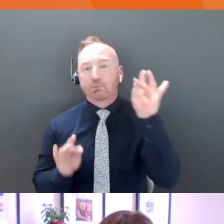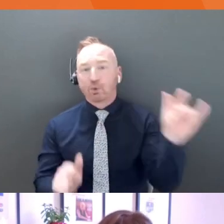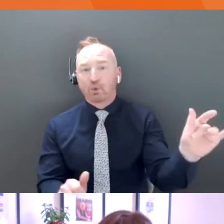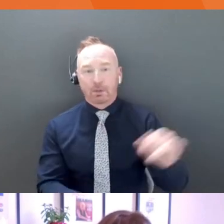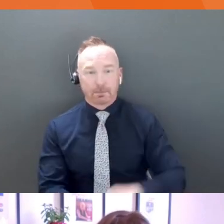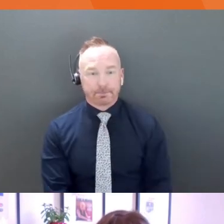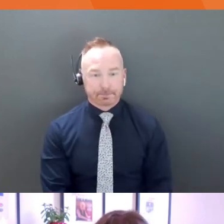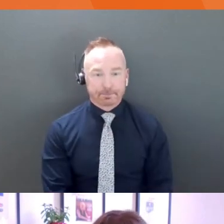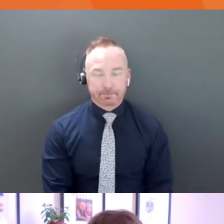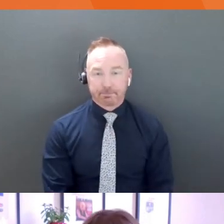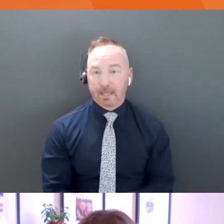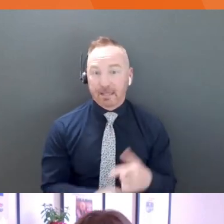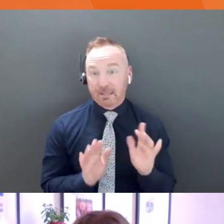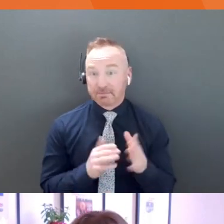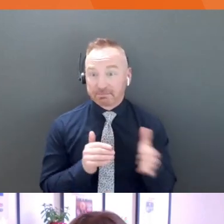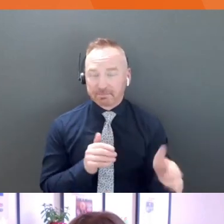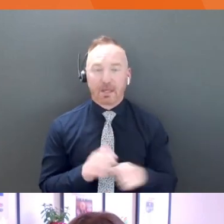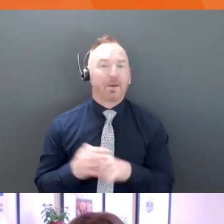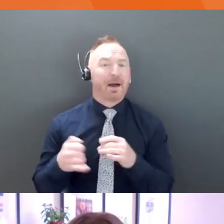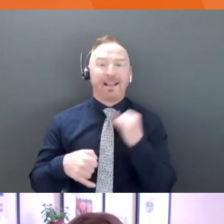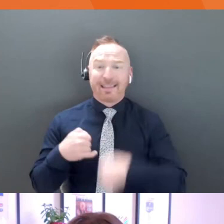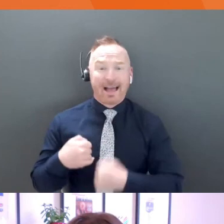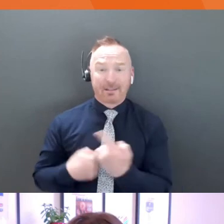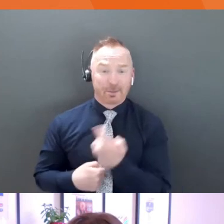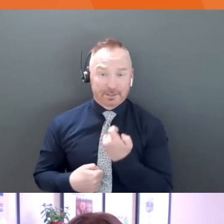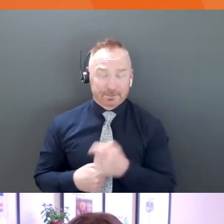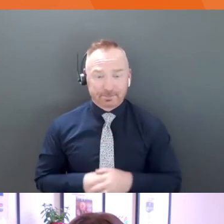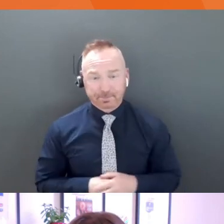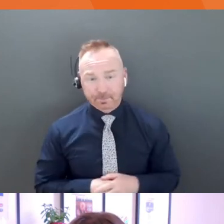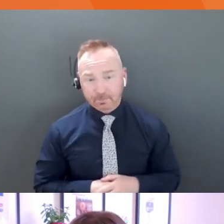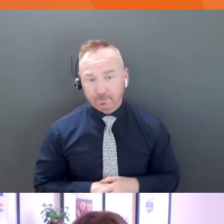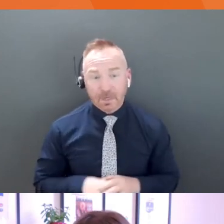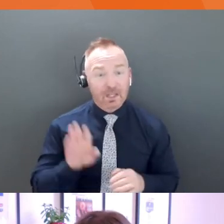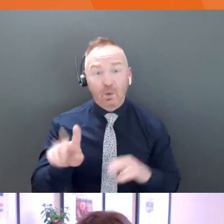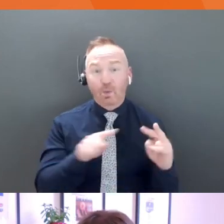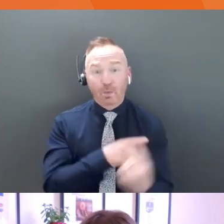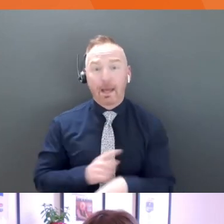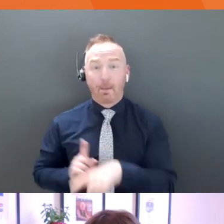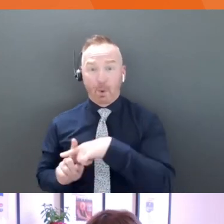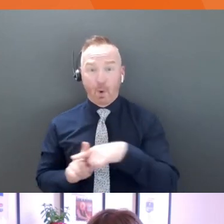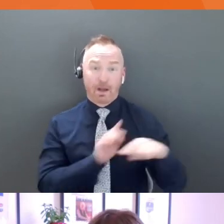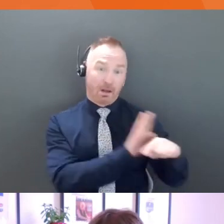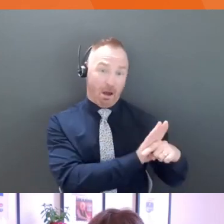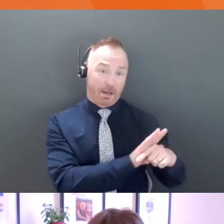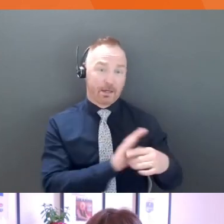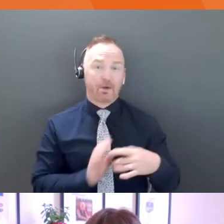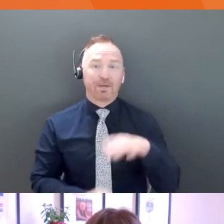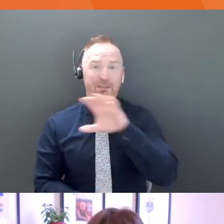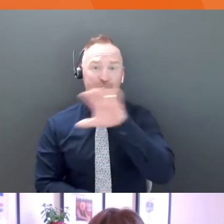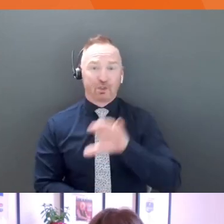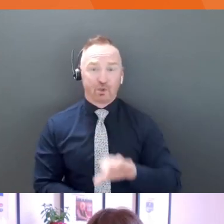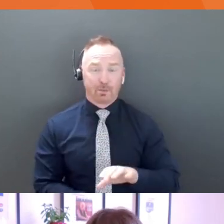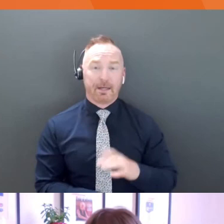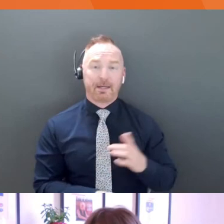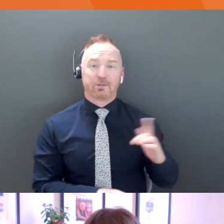And then you'll less nervous. One last question. Um, just on your view on pros and cons of zoom background options,